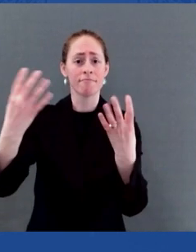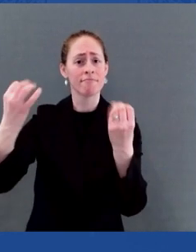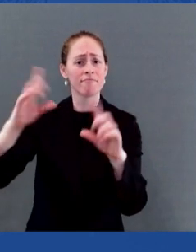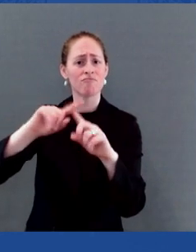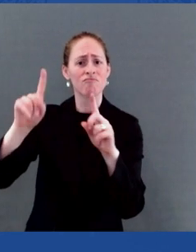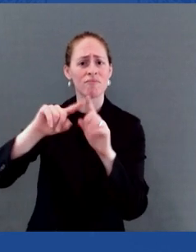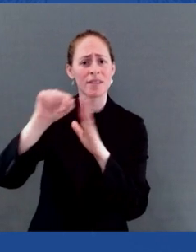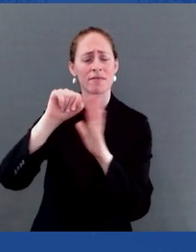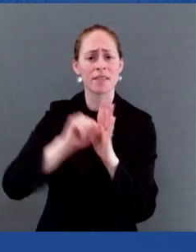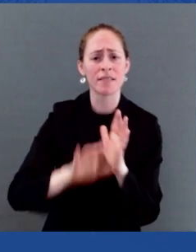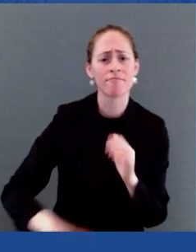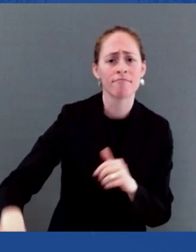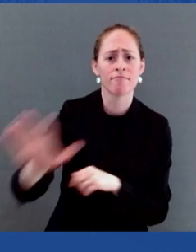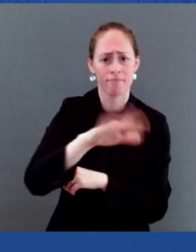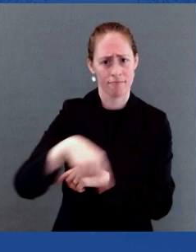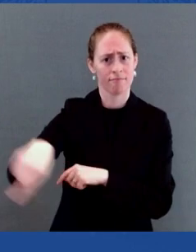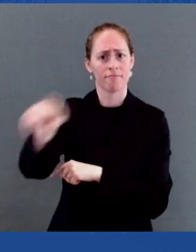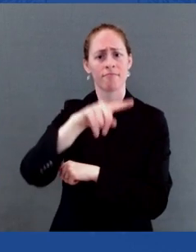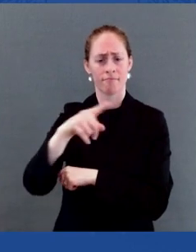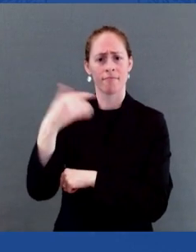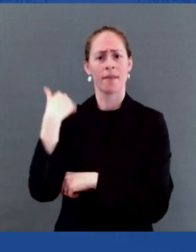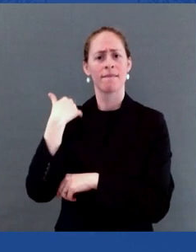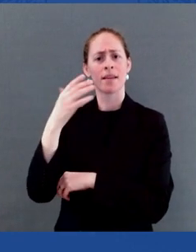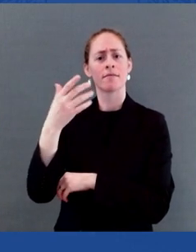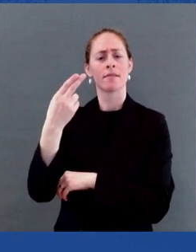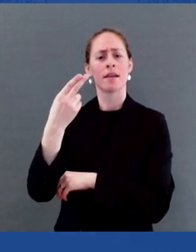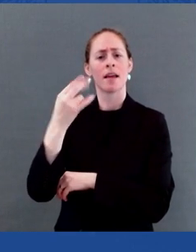an accurate understanding of HIV. For example,